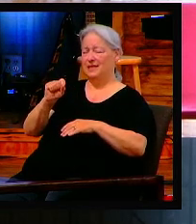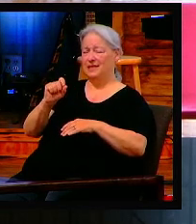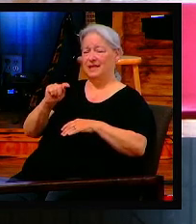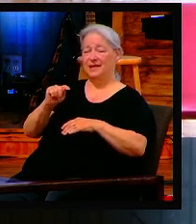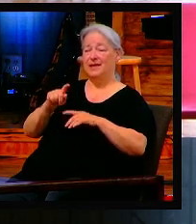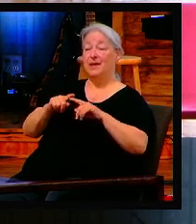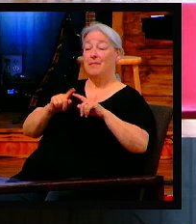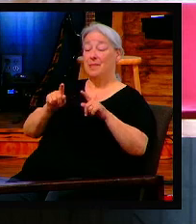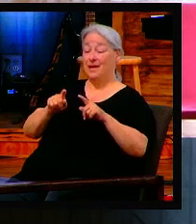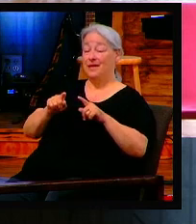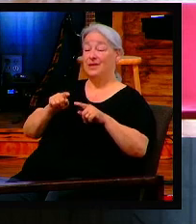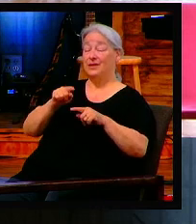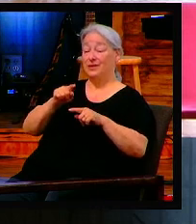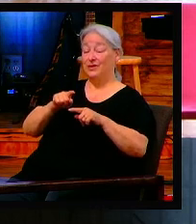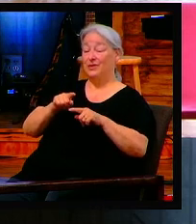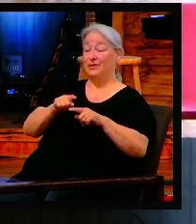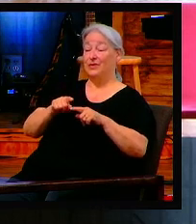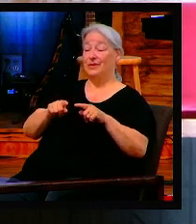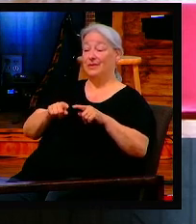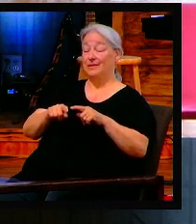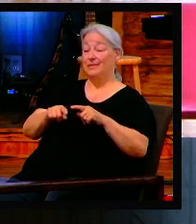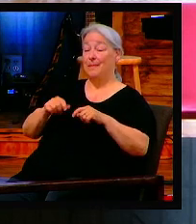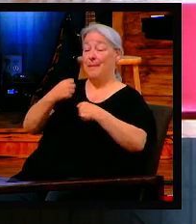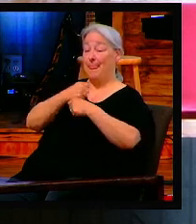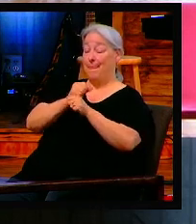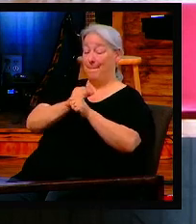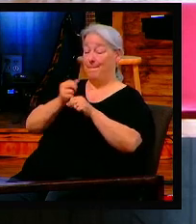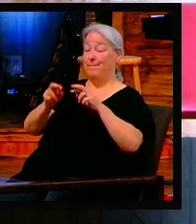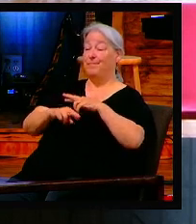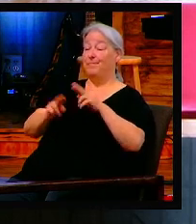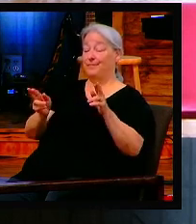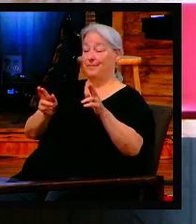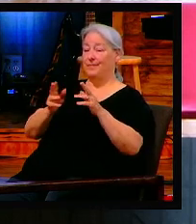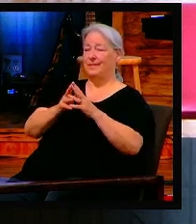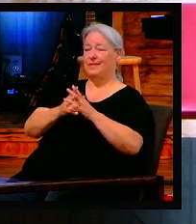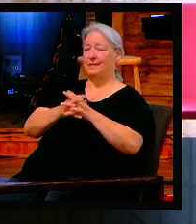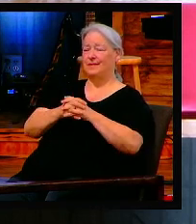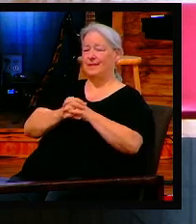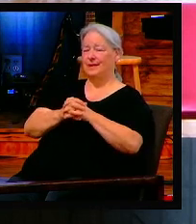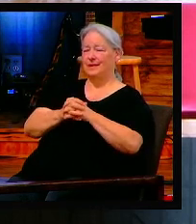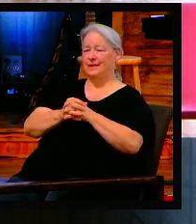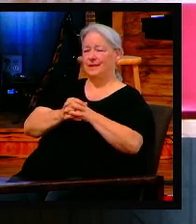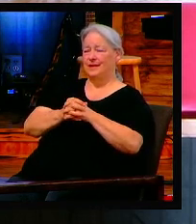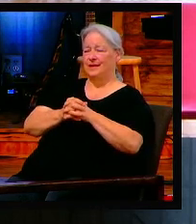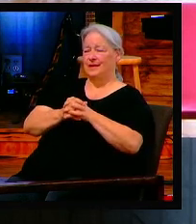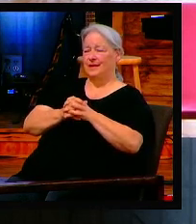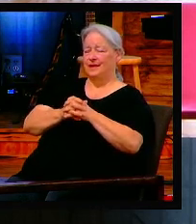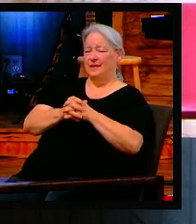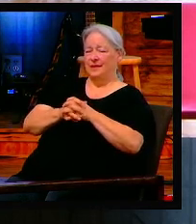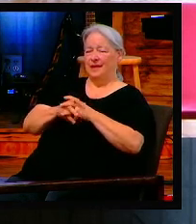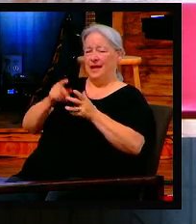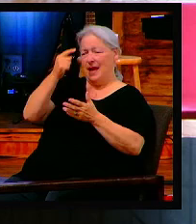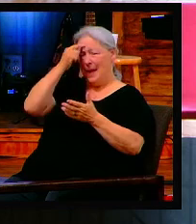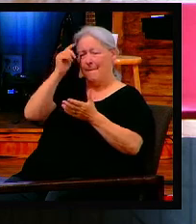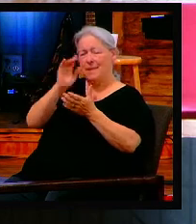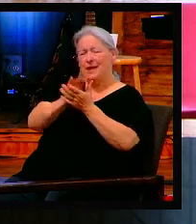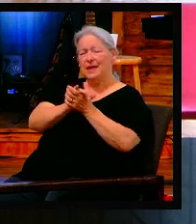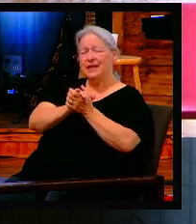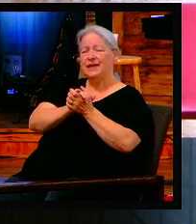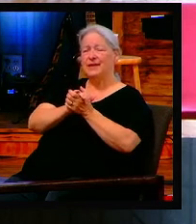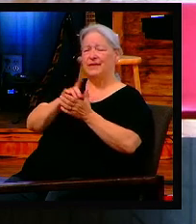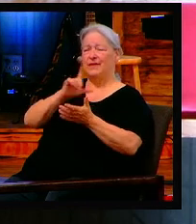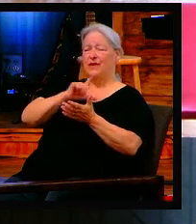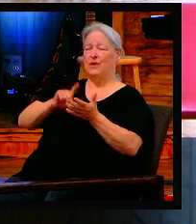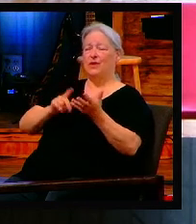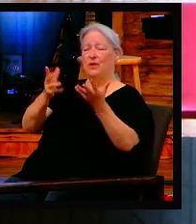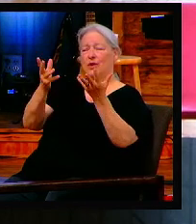almost, their hearts say, who cares? The Bible says it's coming anyway. So why don't we just get ready for it? I believe the Lord wants us, he said, occupy